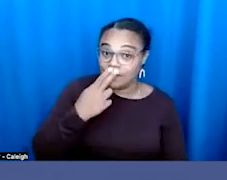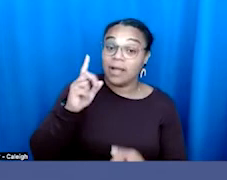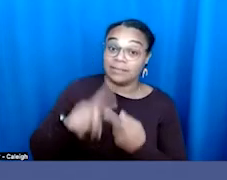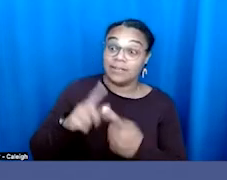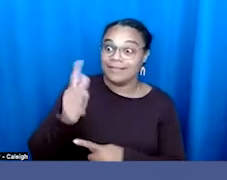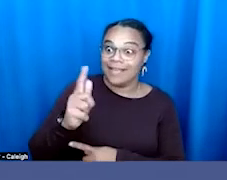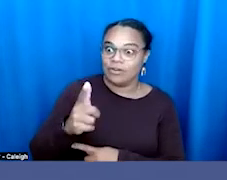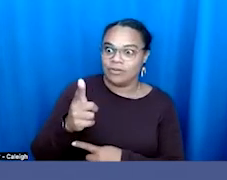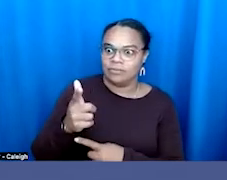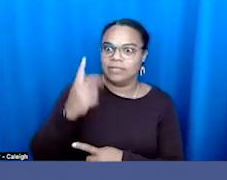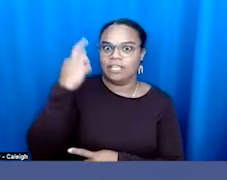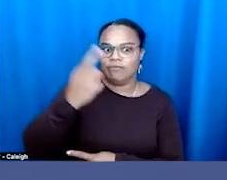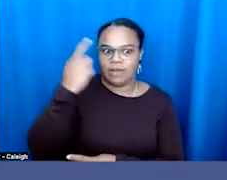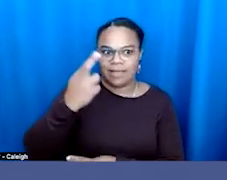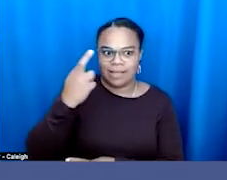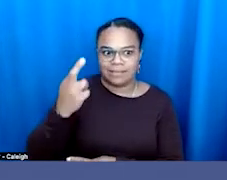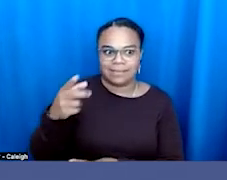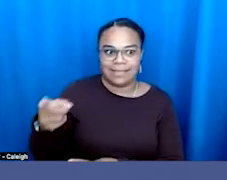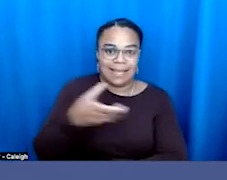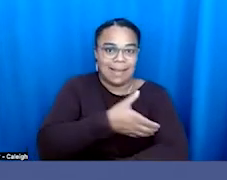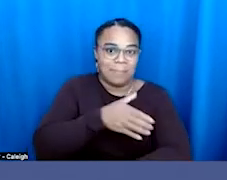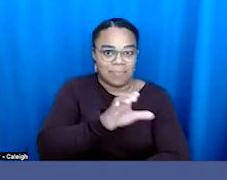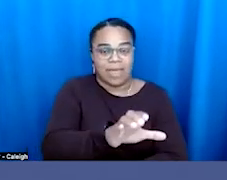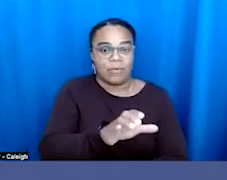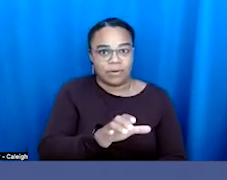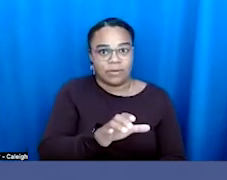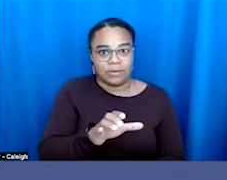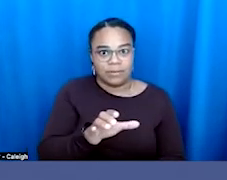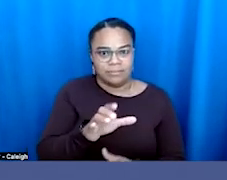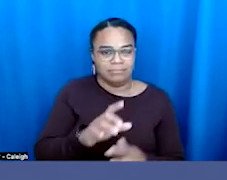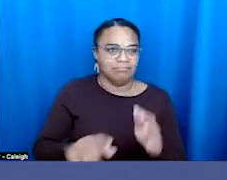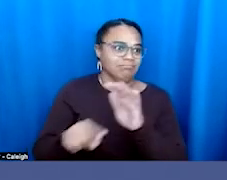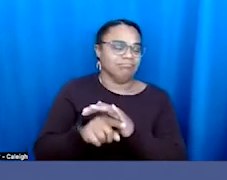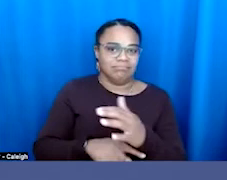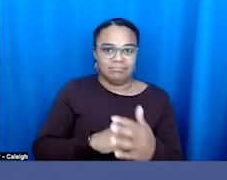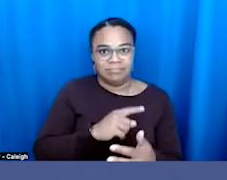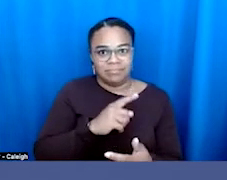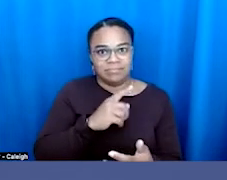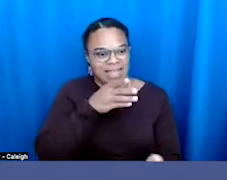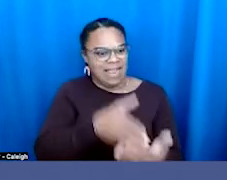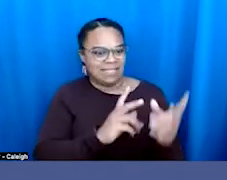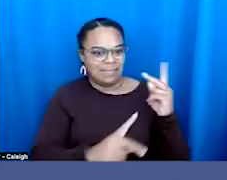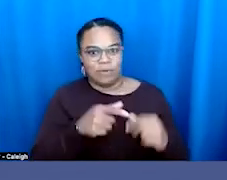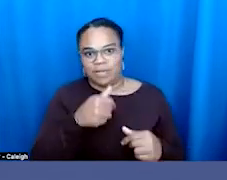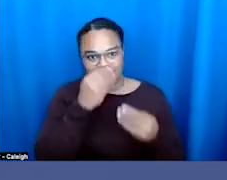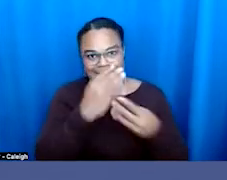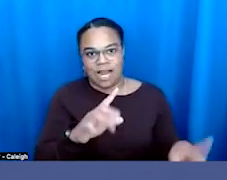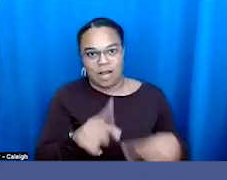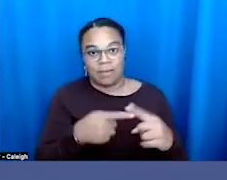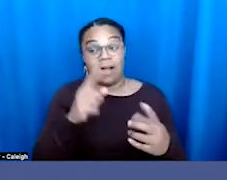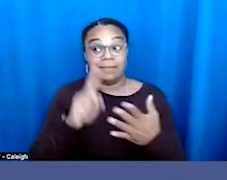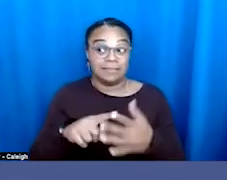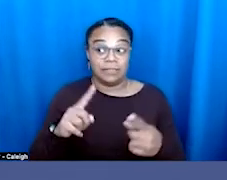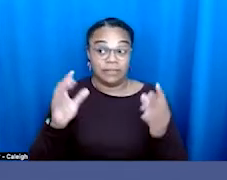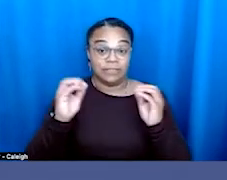he had empowered and emboldened and allowed the sharpening of the sword on people he didn't care about until it was, there was no one around